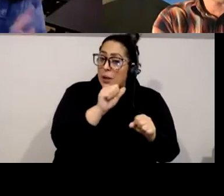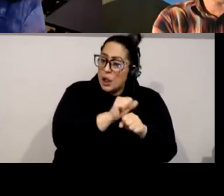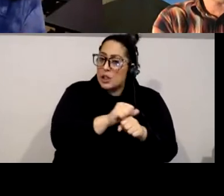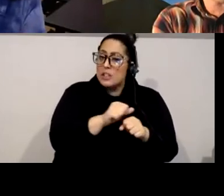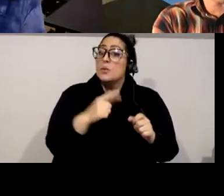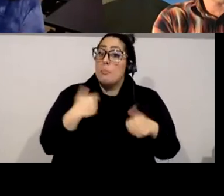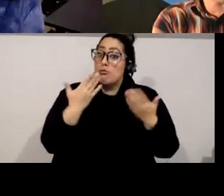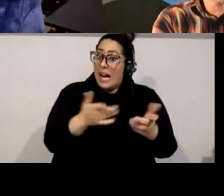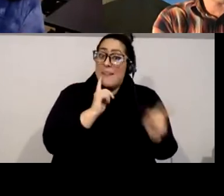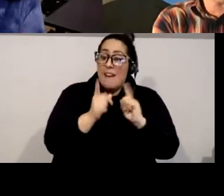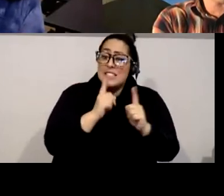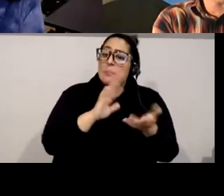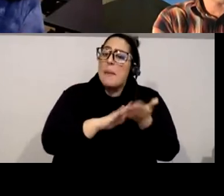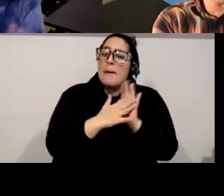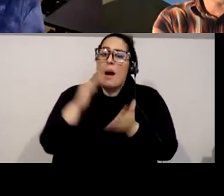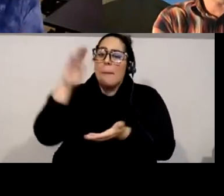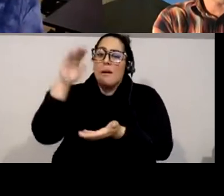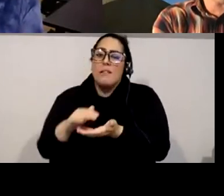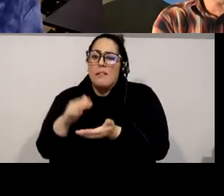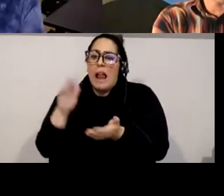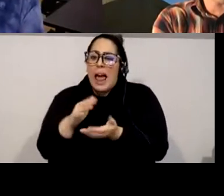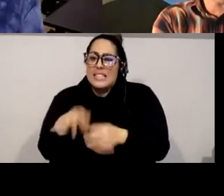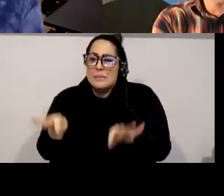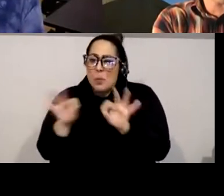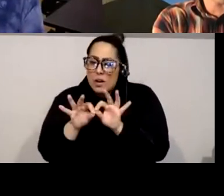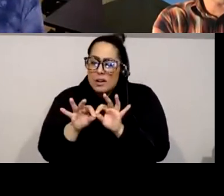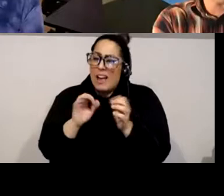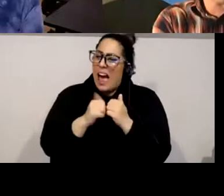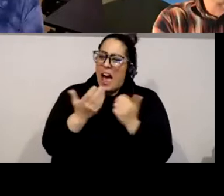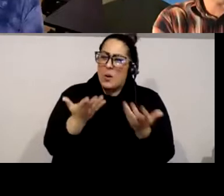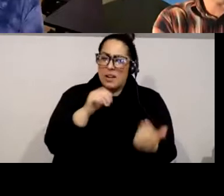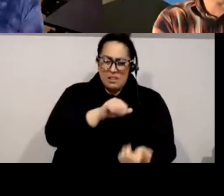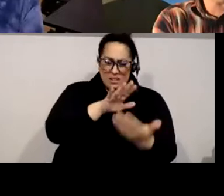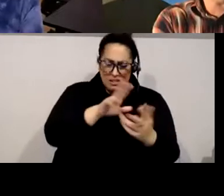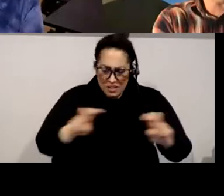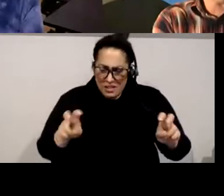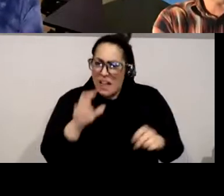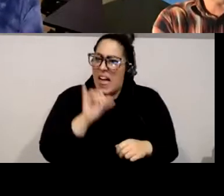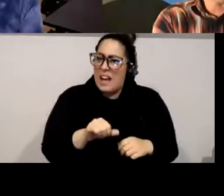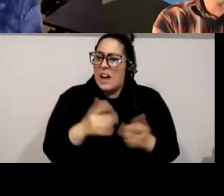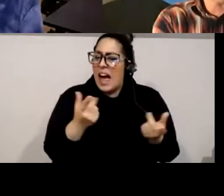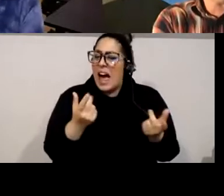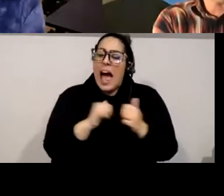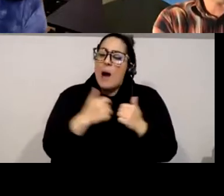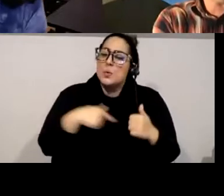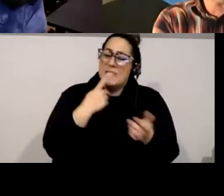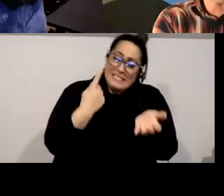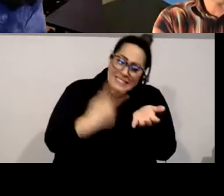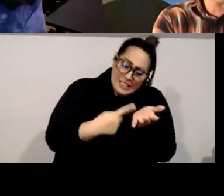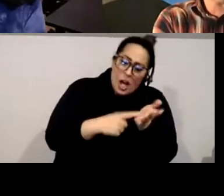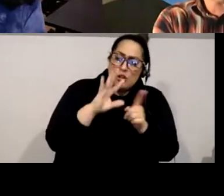do we resist that tendency to do a territorial sort of discussion a discussion of culture as property